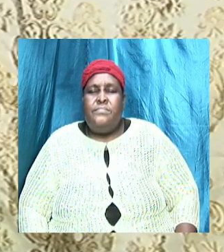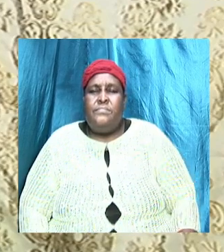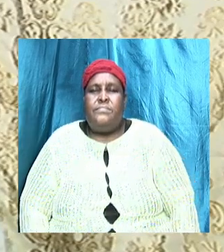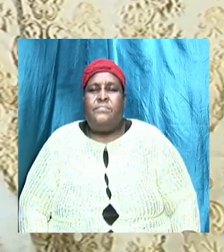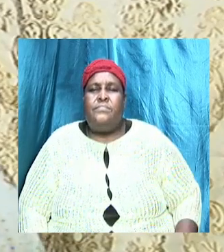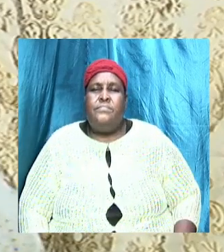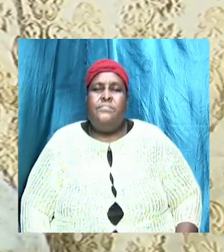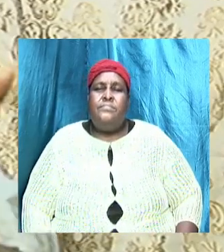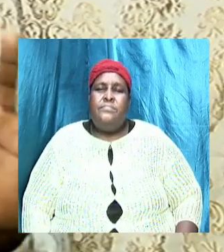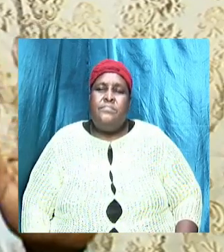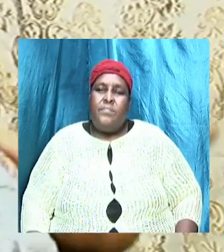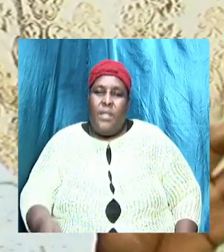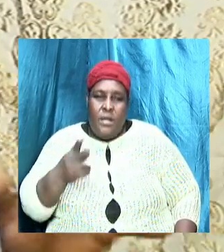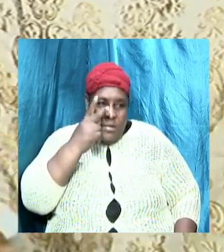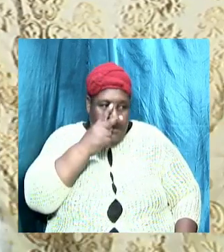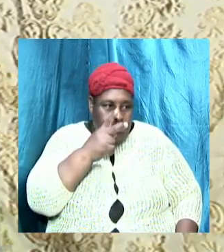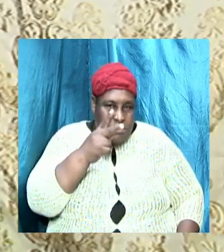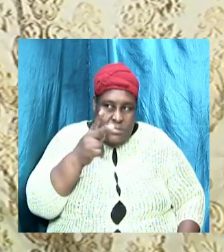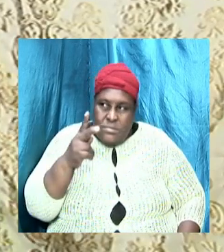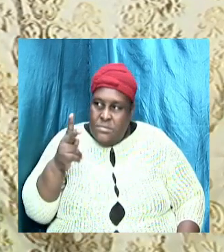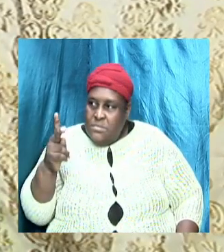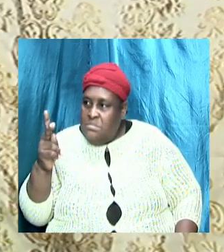and so just look around you